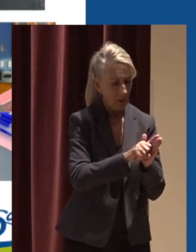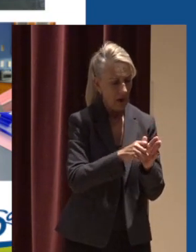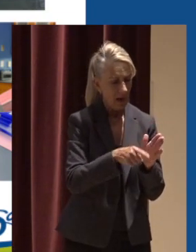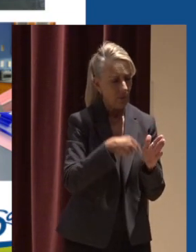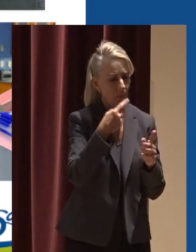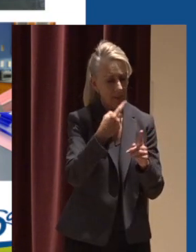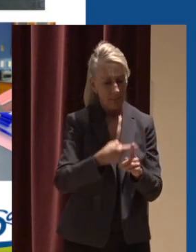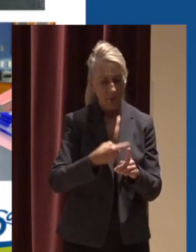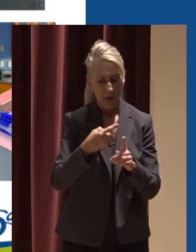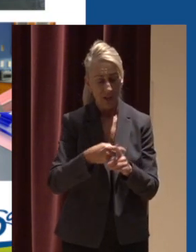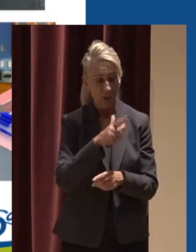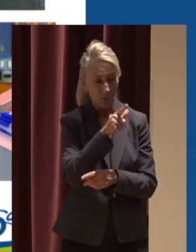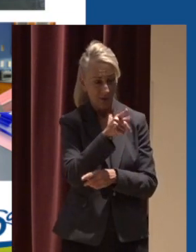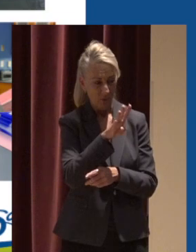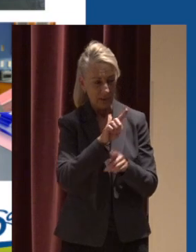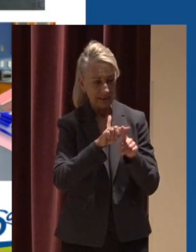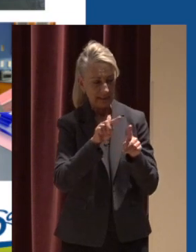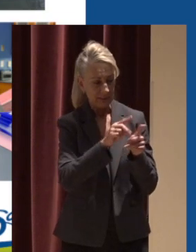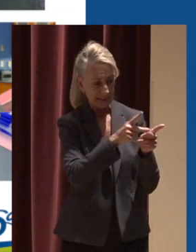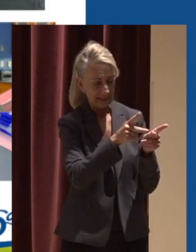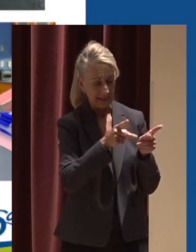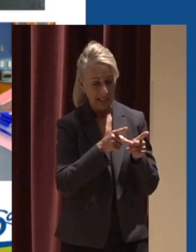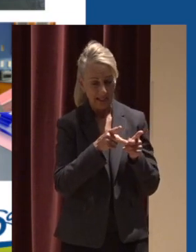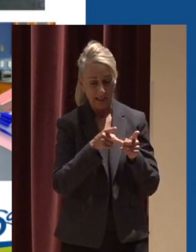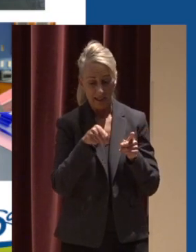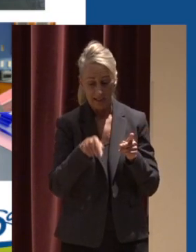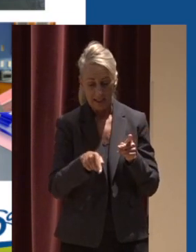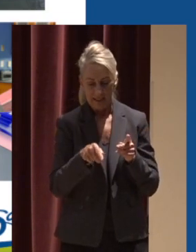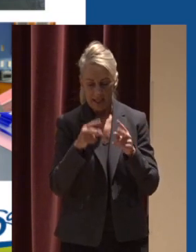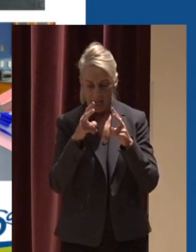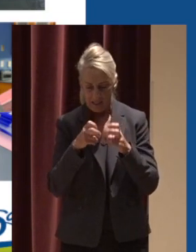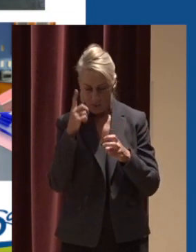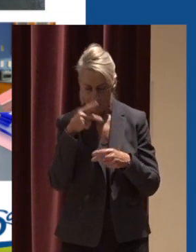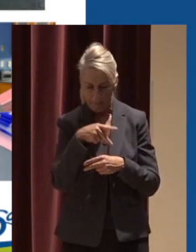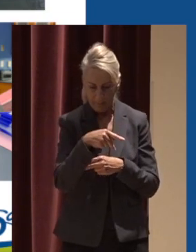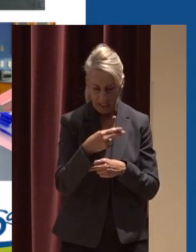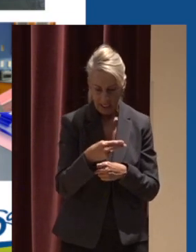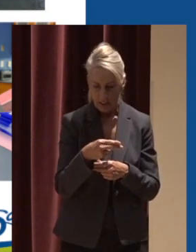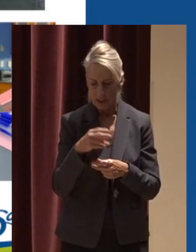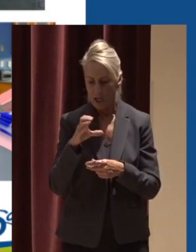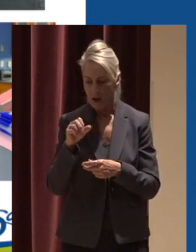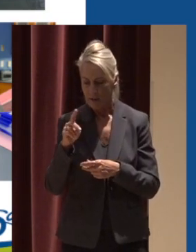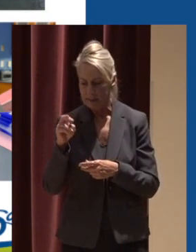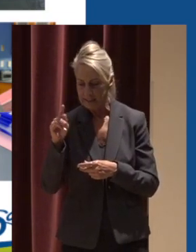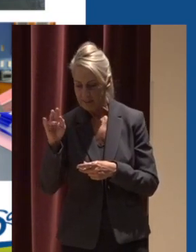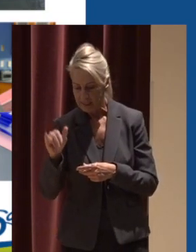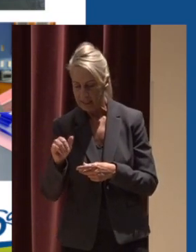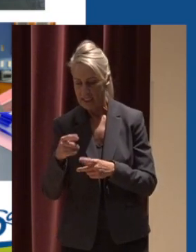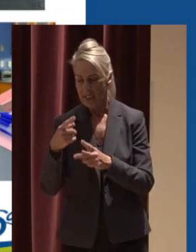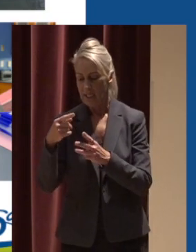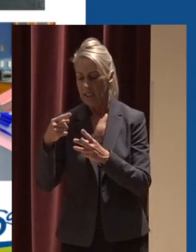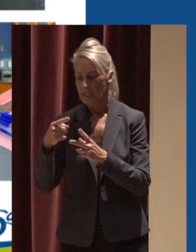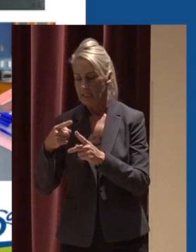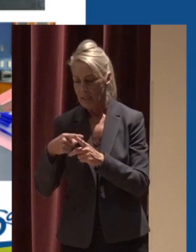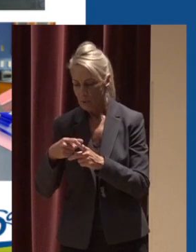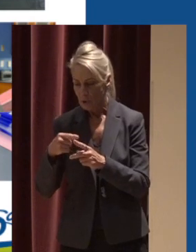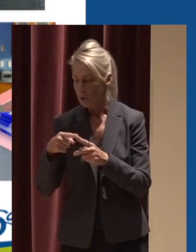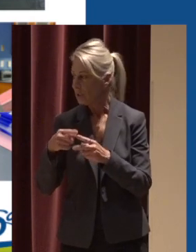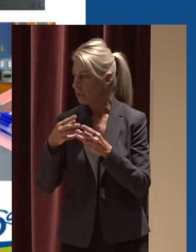at 24 different sites samples are analyzed for pH, connectivity, temperature, dissolved oxygen,